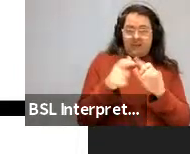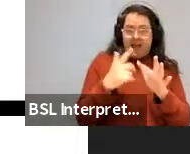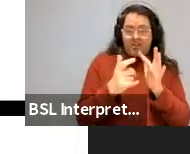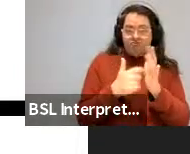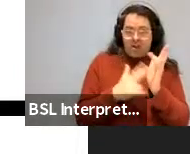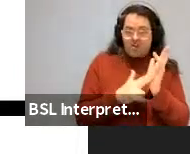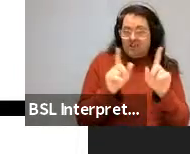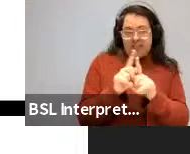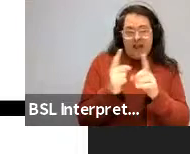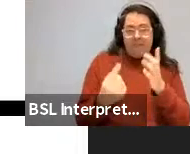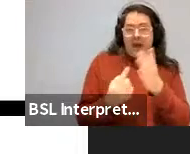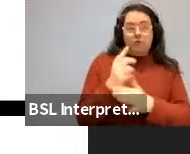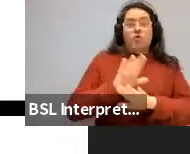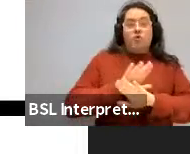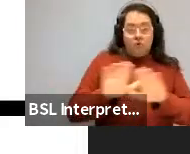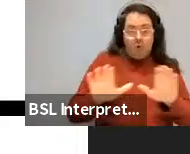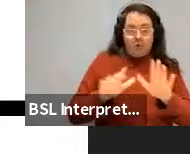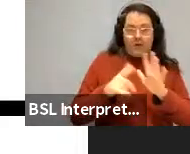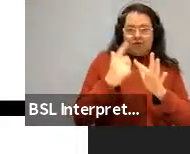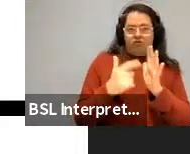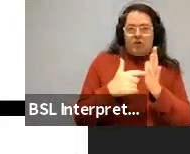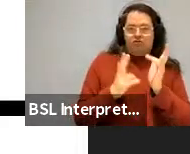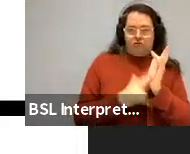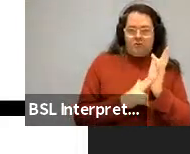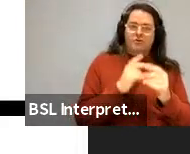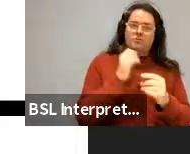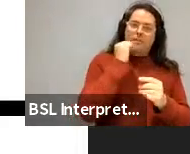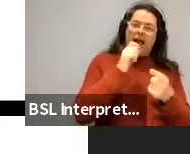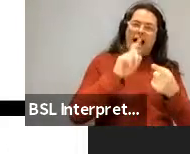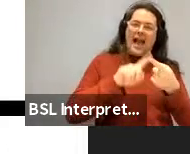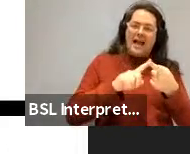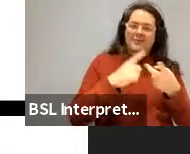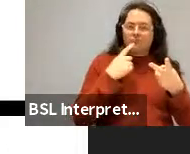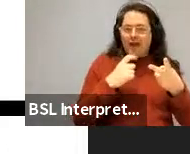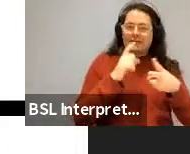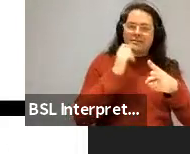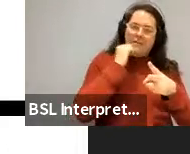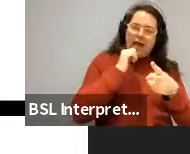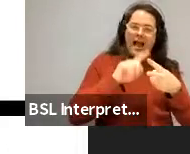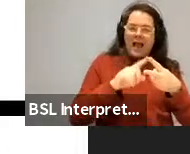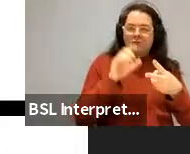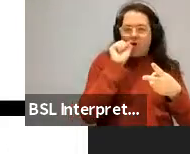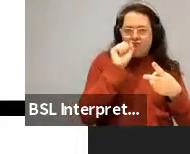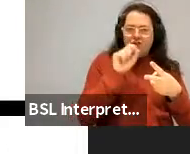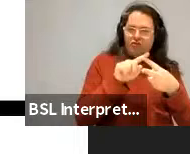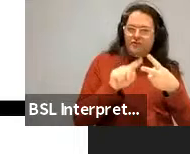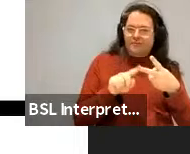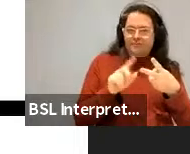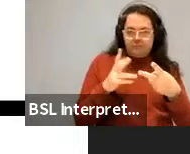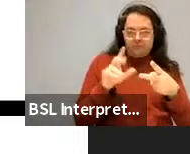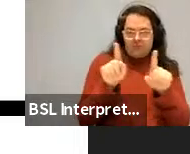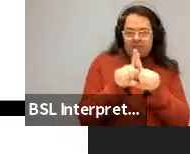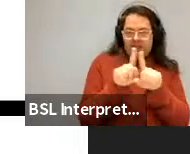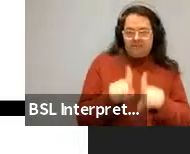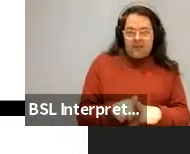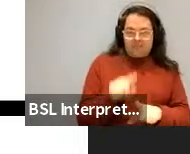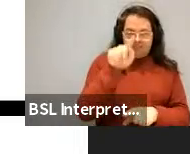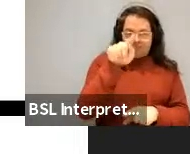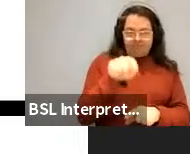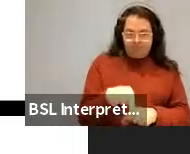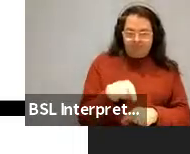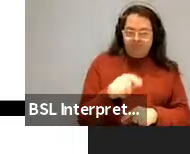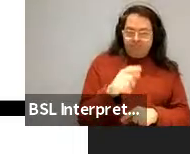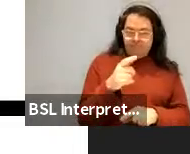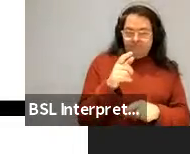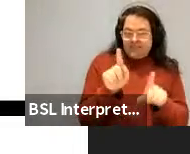occurs in the non-extracted simple questions. There's just, so that's these things here. They're just the same, both of these are the same two different experiments that show the same thing.